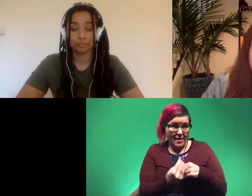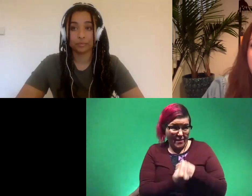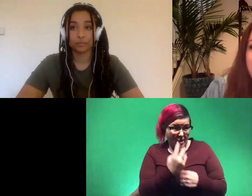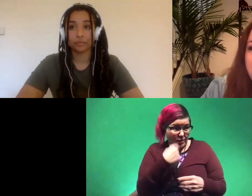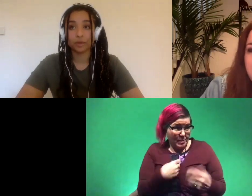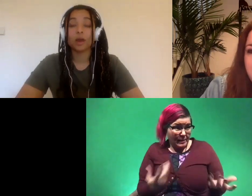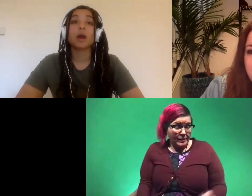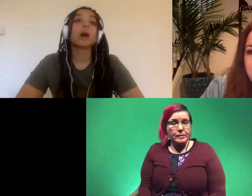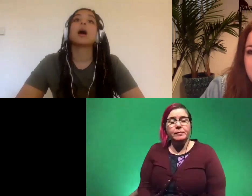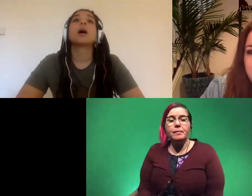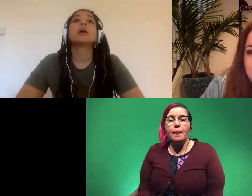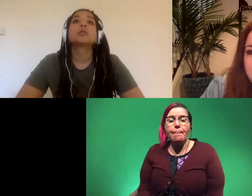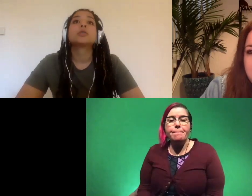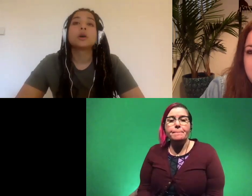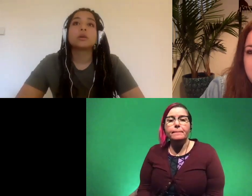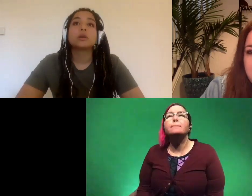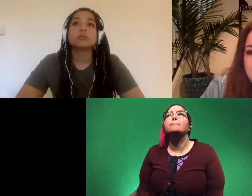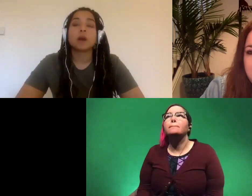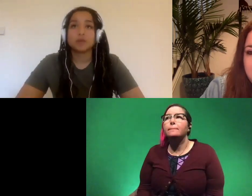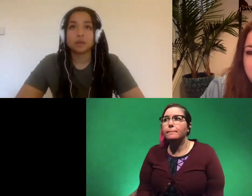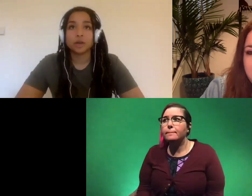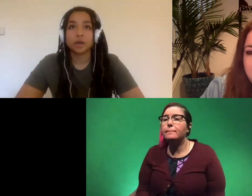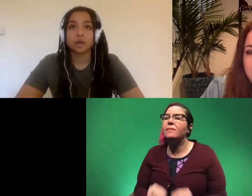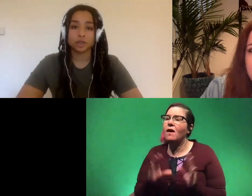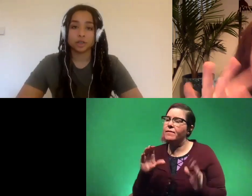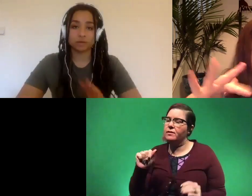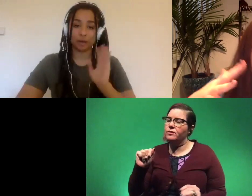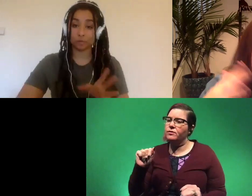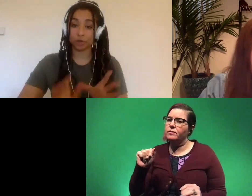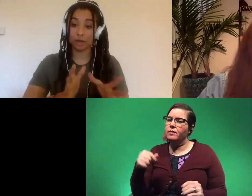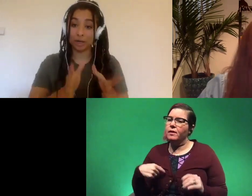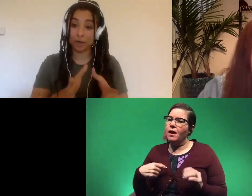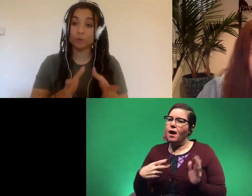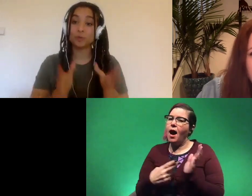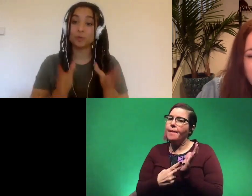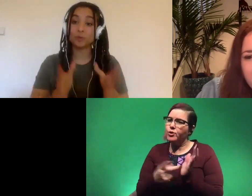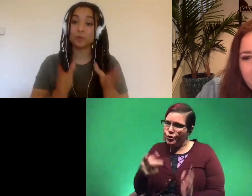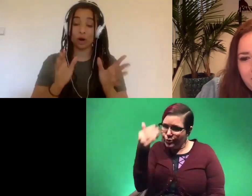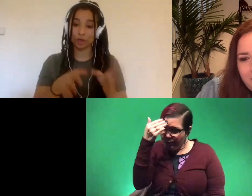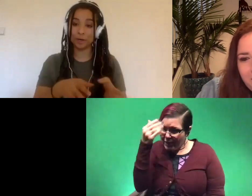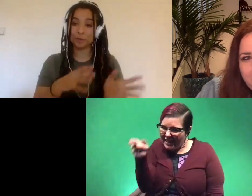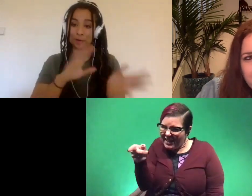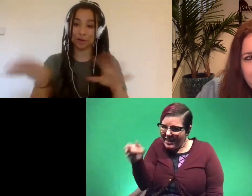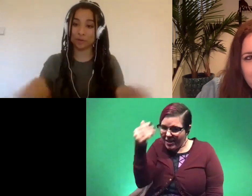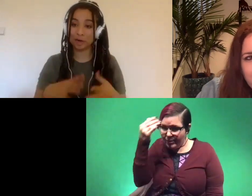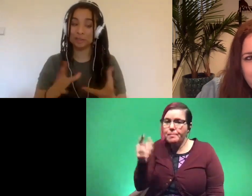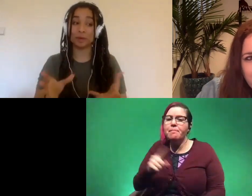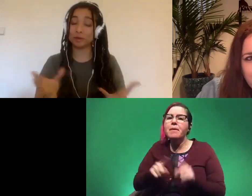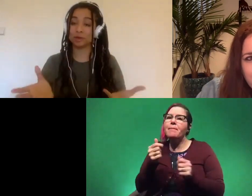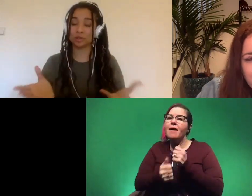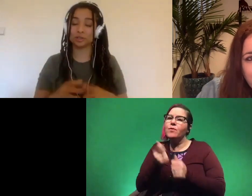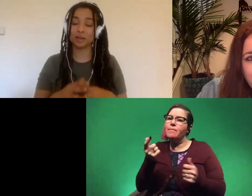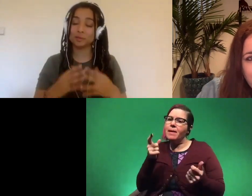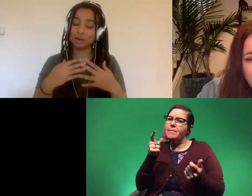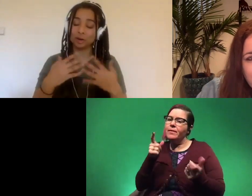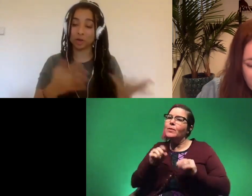so obviously archaeology just i'm sure he knows but no i'm sure he knows but i'm sure everyone else maybe